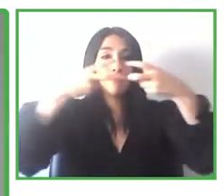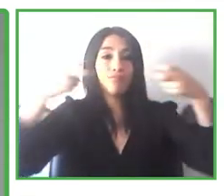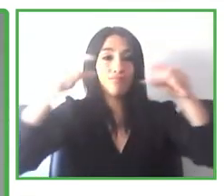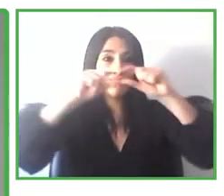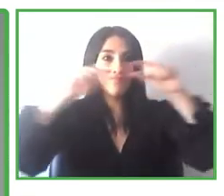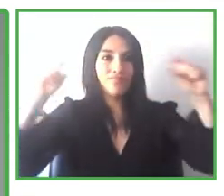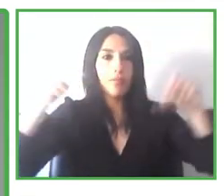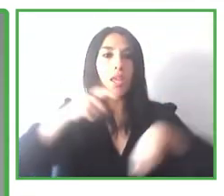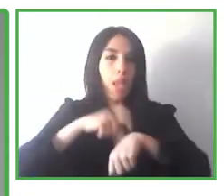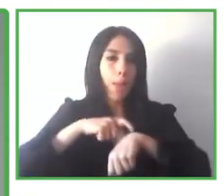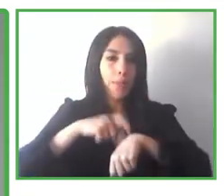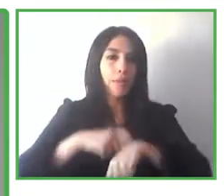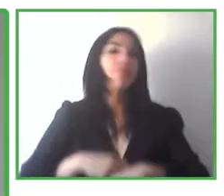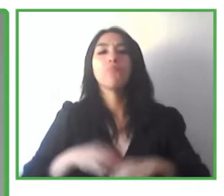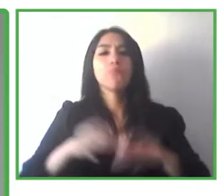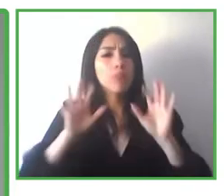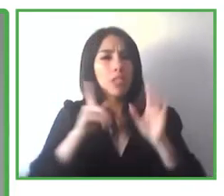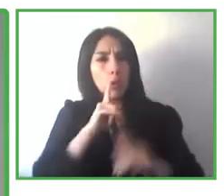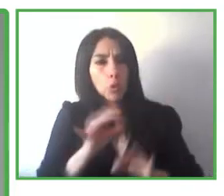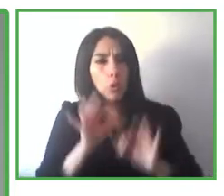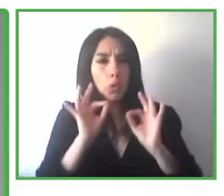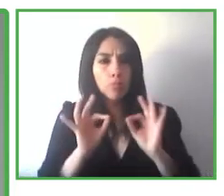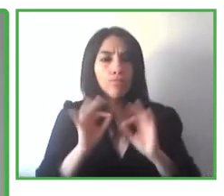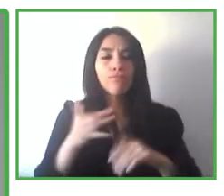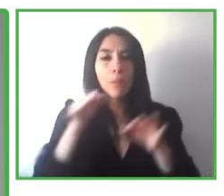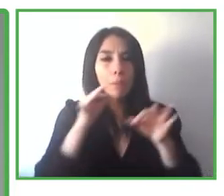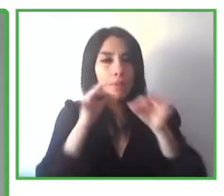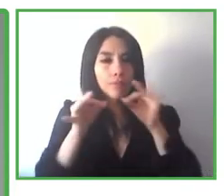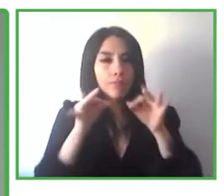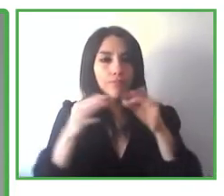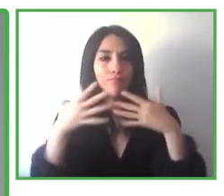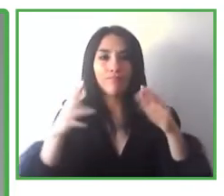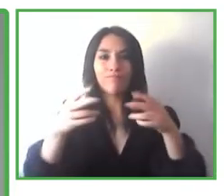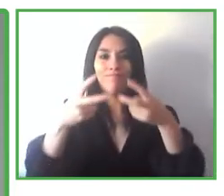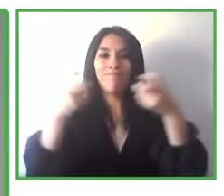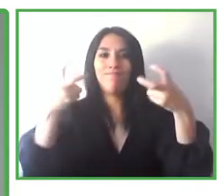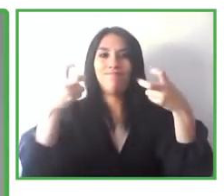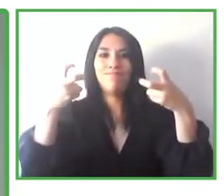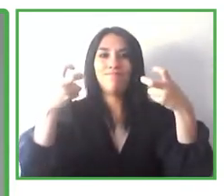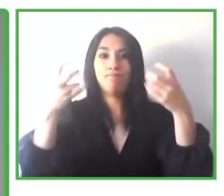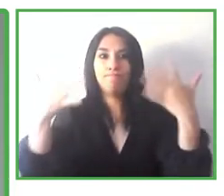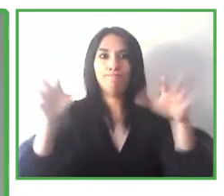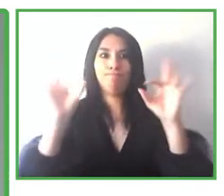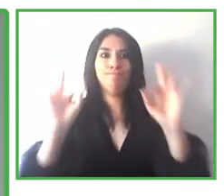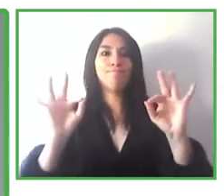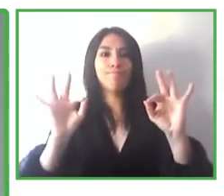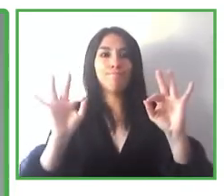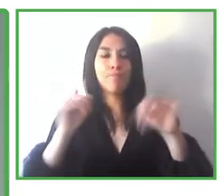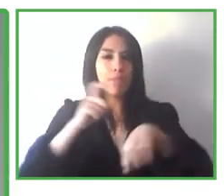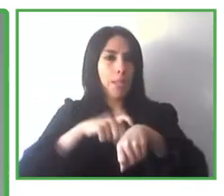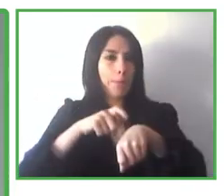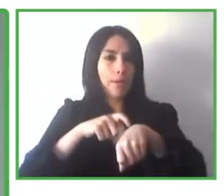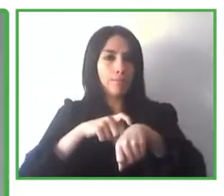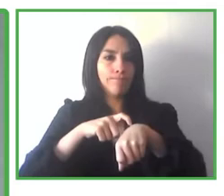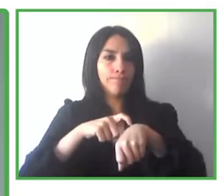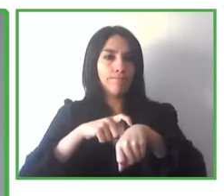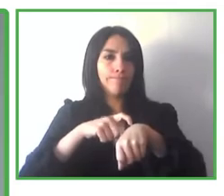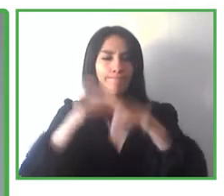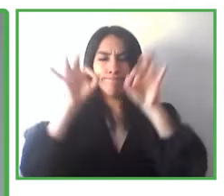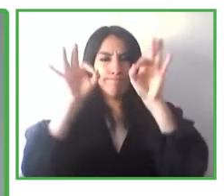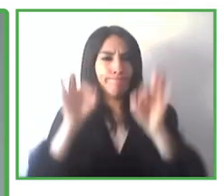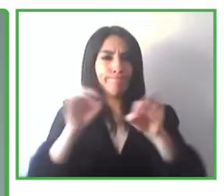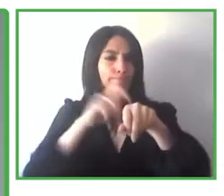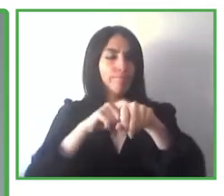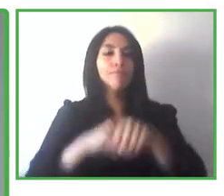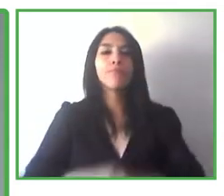order to do real-time subtitles of everything that is going on. Real-time subtitles based on